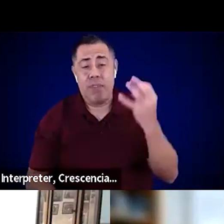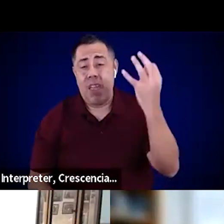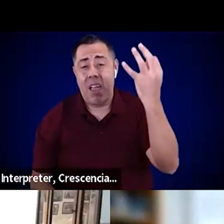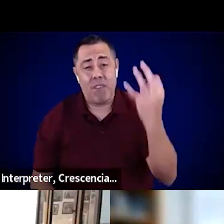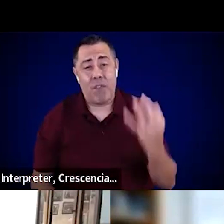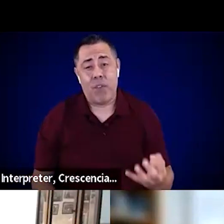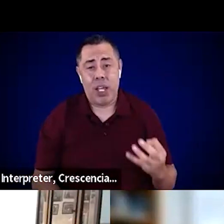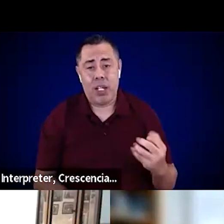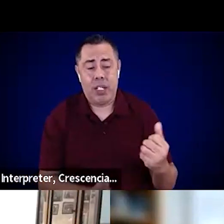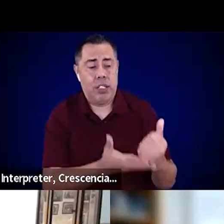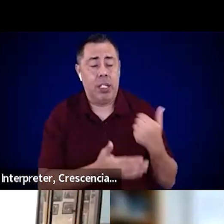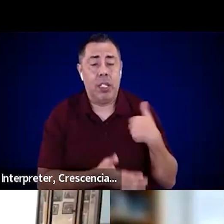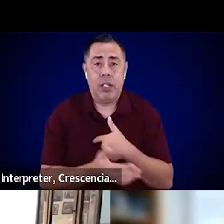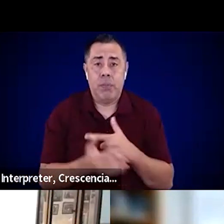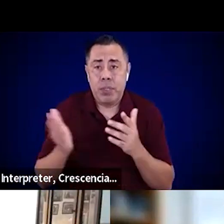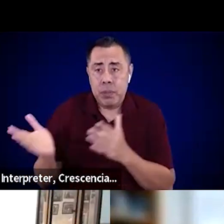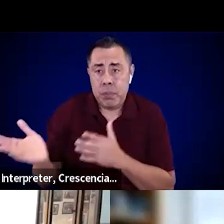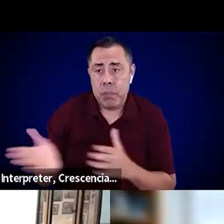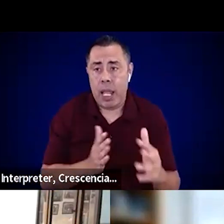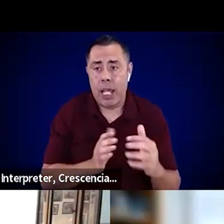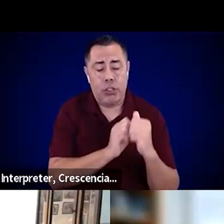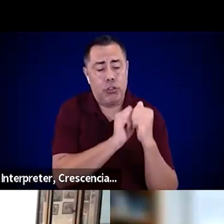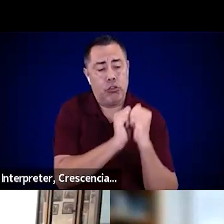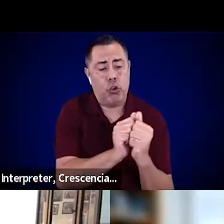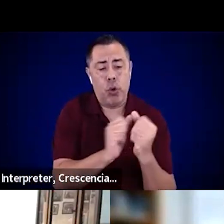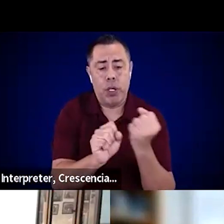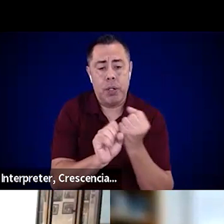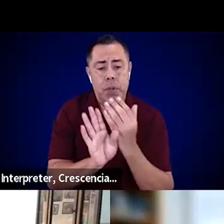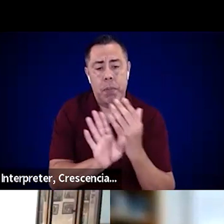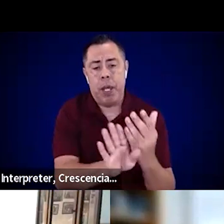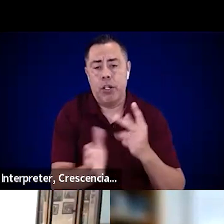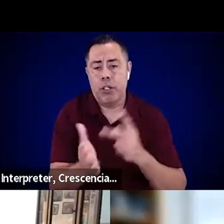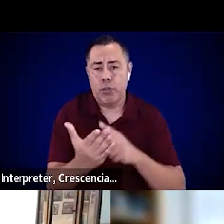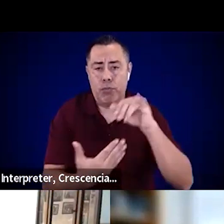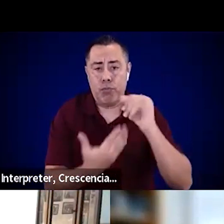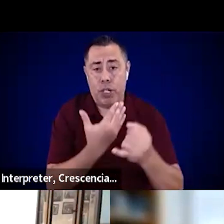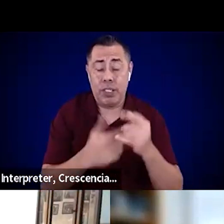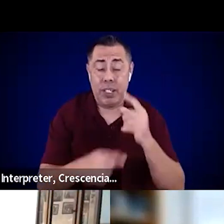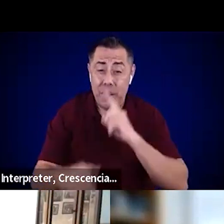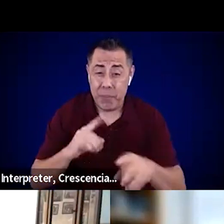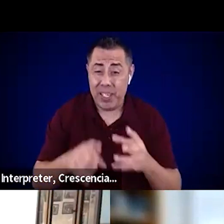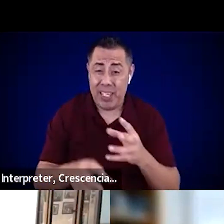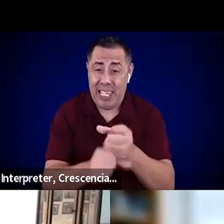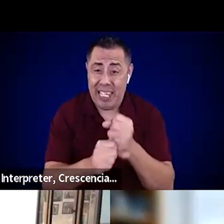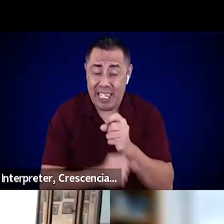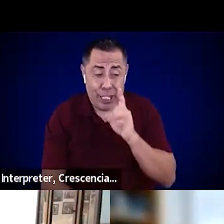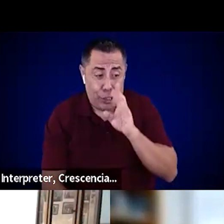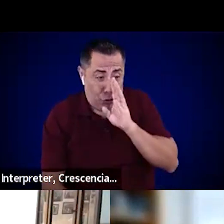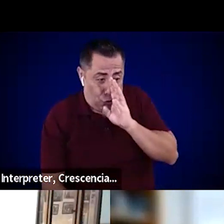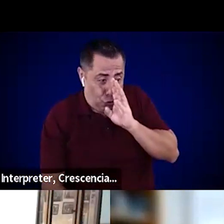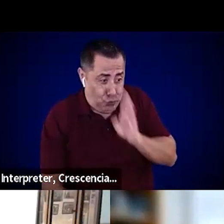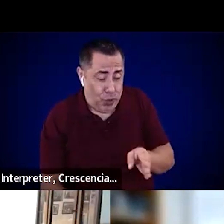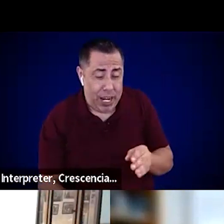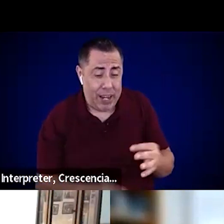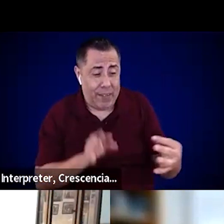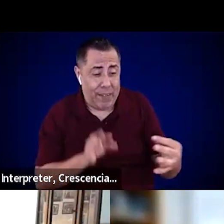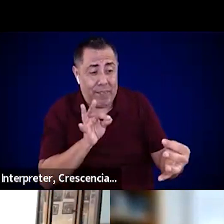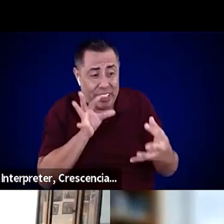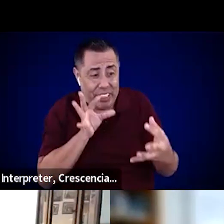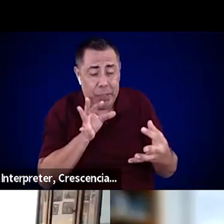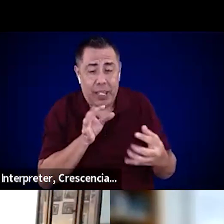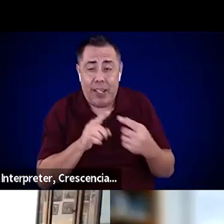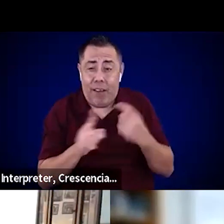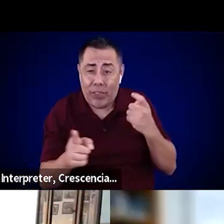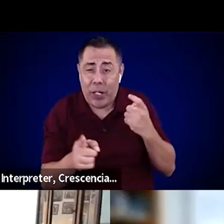that direct outreach and feedback from the disability community. They're on coordination calls with me, even if it's 1 a.m. in the morning.